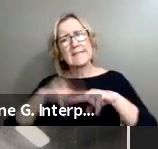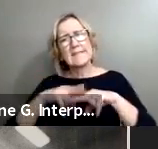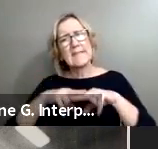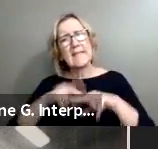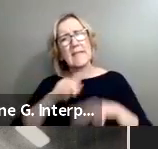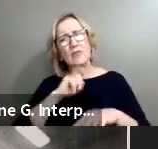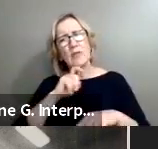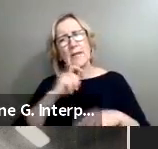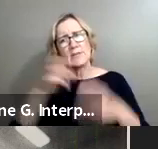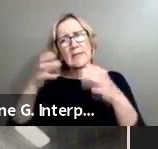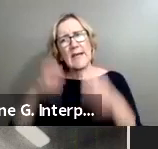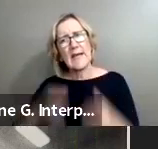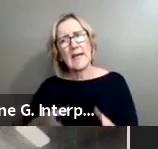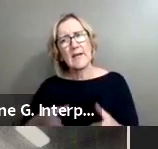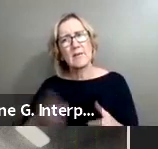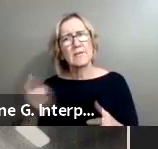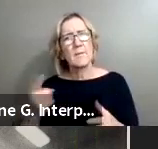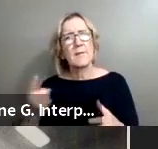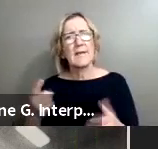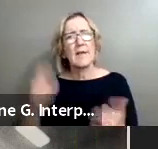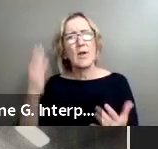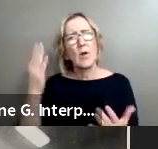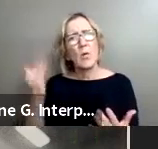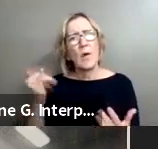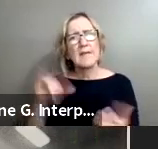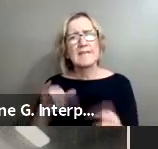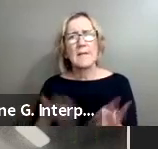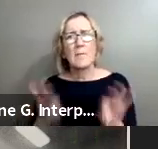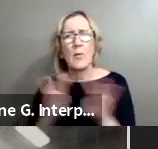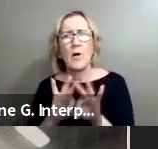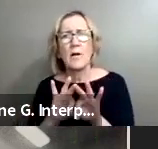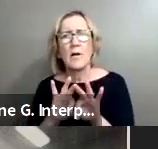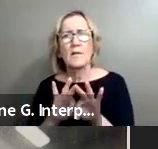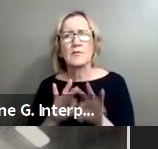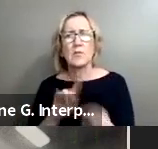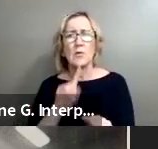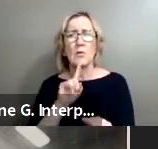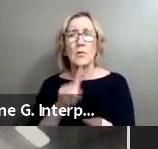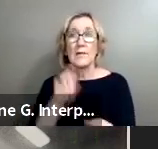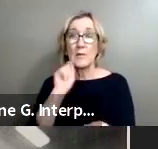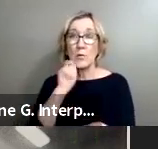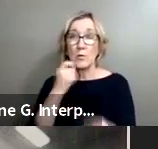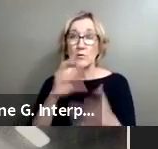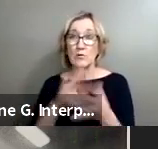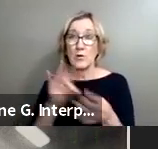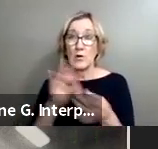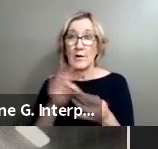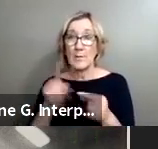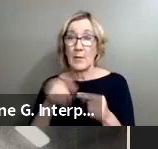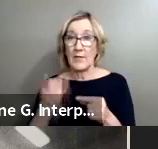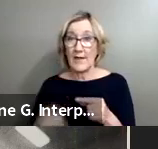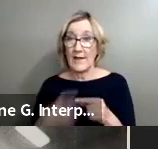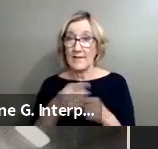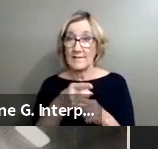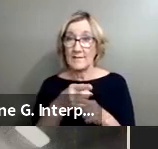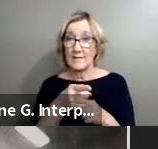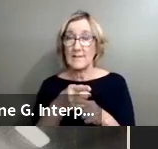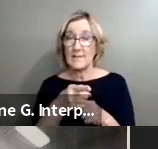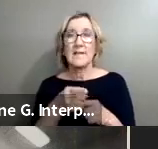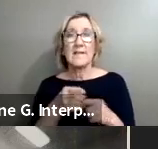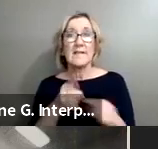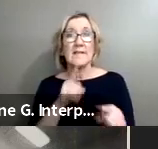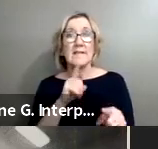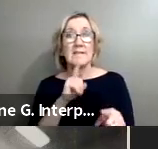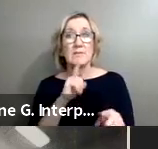bucket or something all the time. But why is that important? So, the really cool story behind this picture is because this is